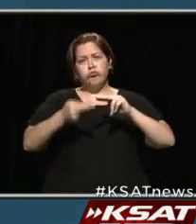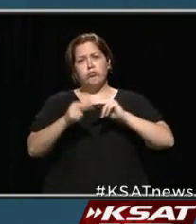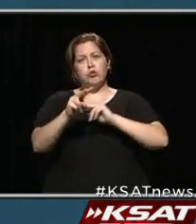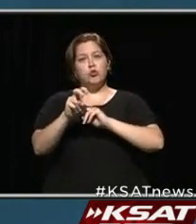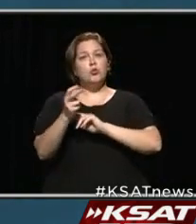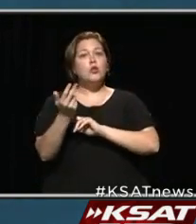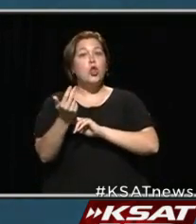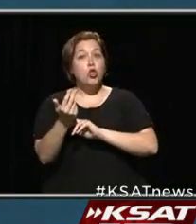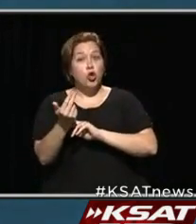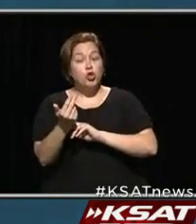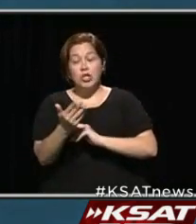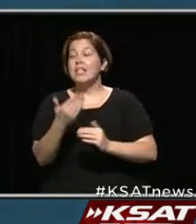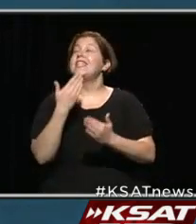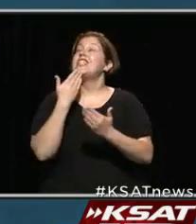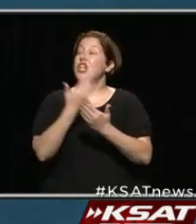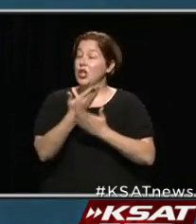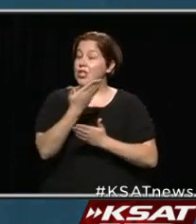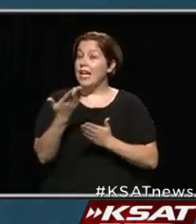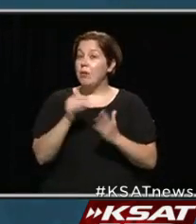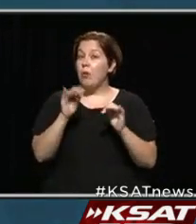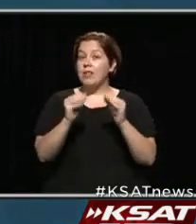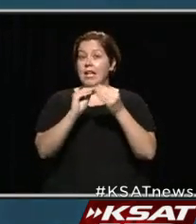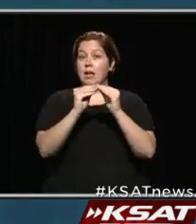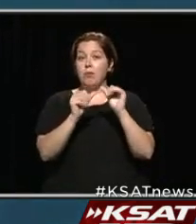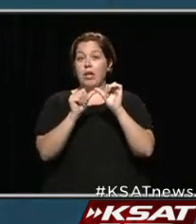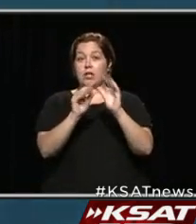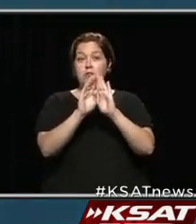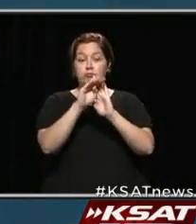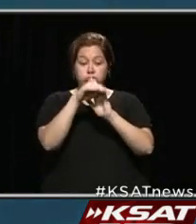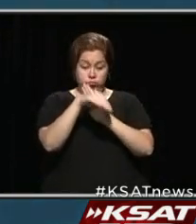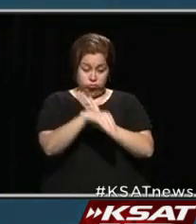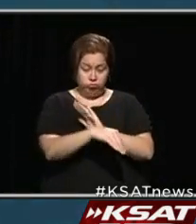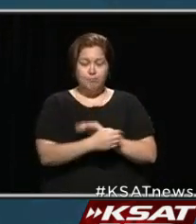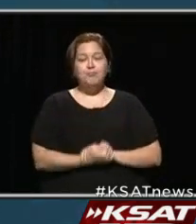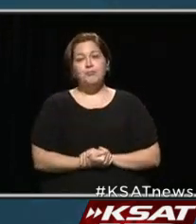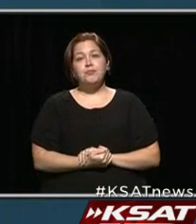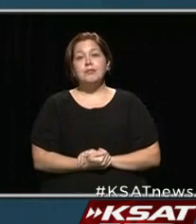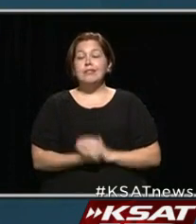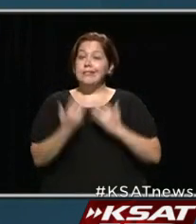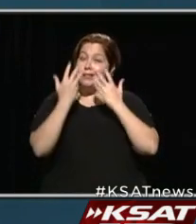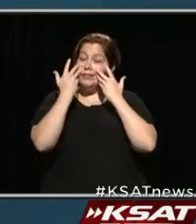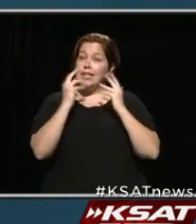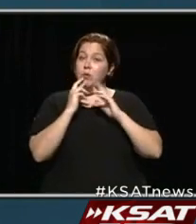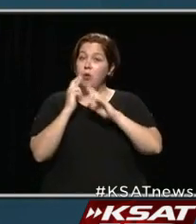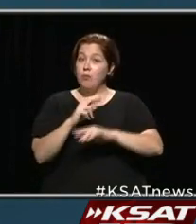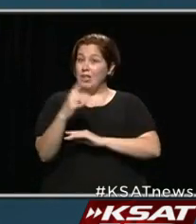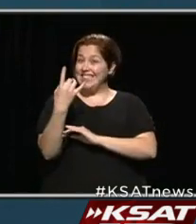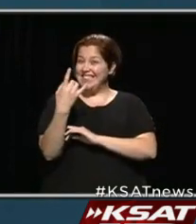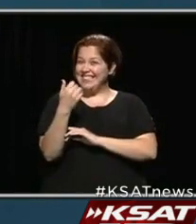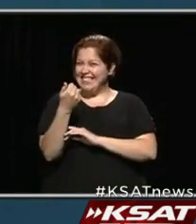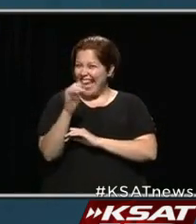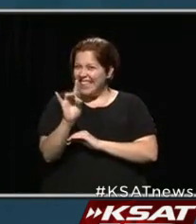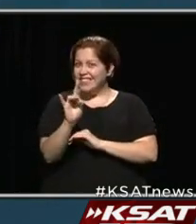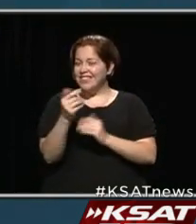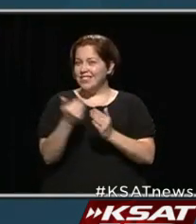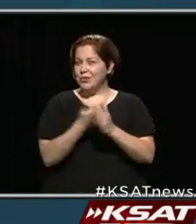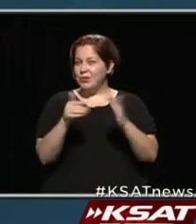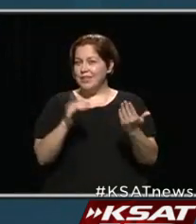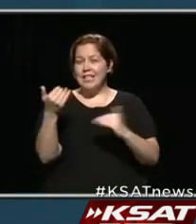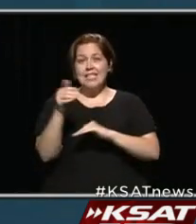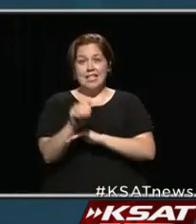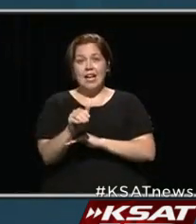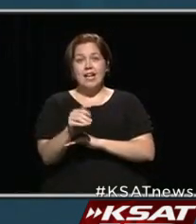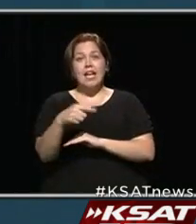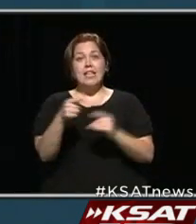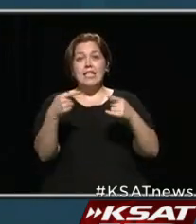213, and that's a very good thing. We want to keep that moving in the right direction. We are unfortunately reporting 18 new deaths tonight, and these